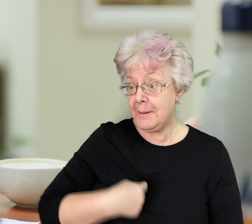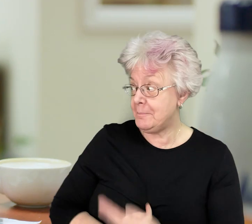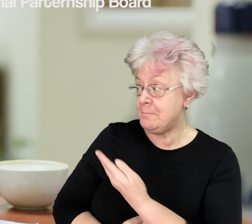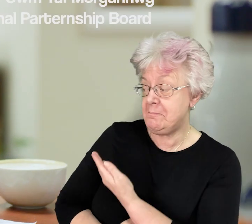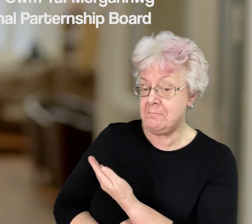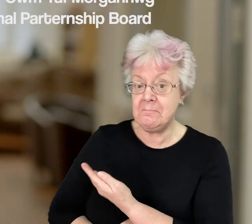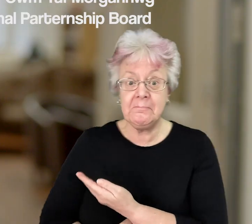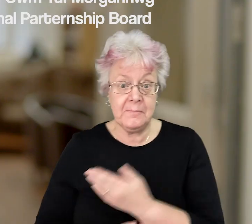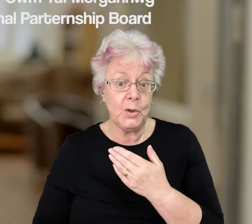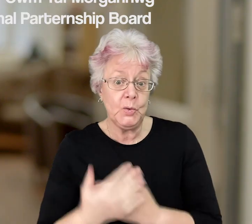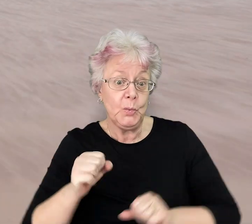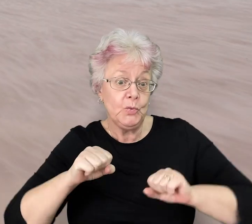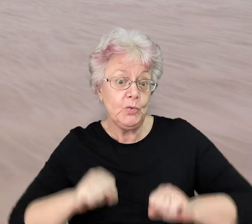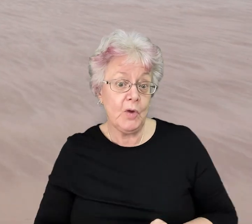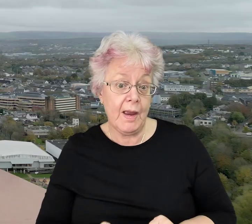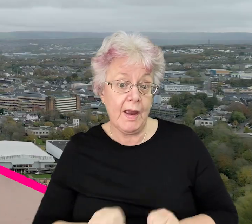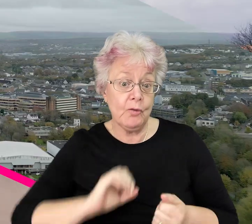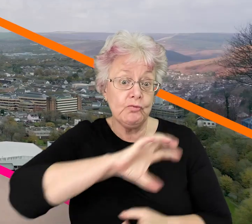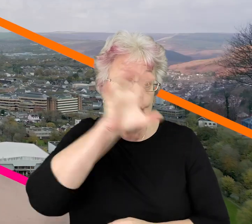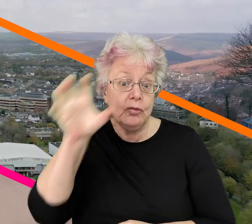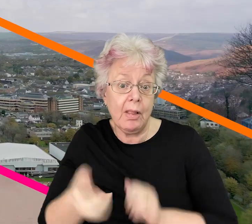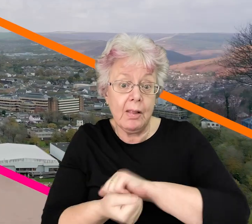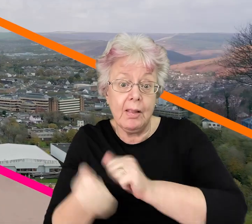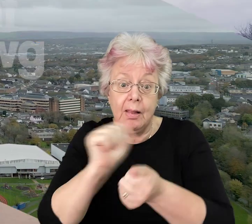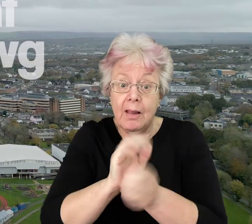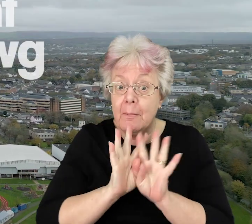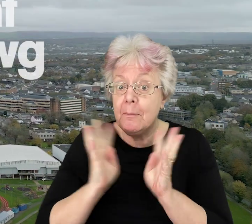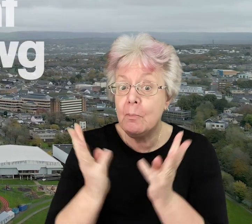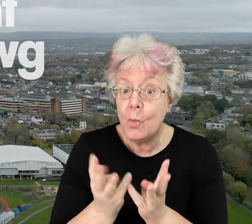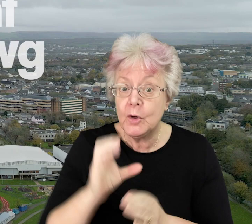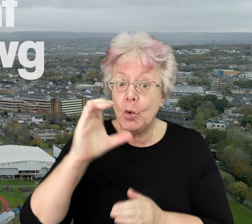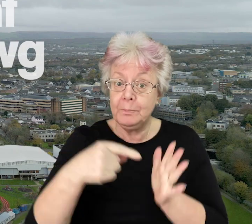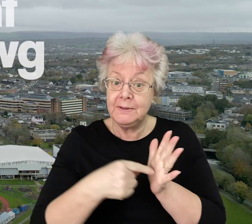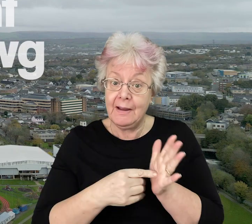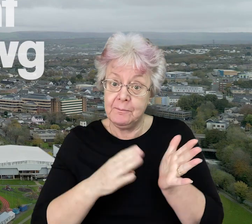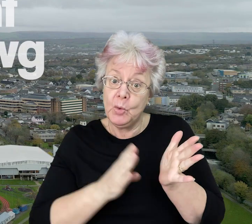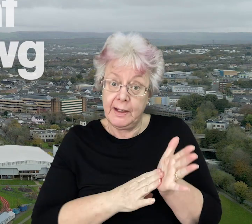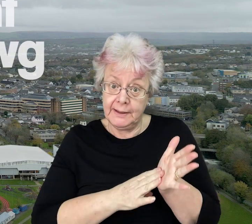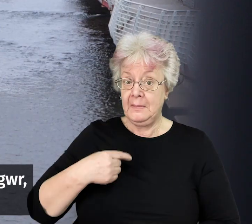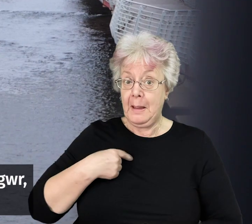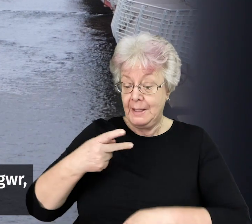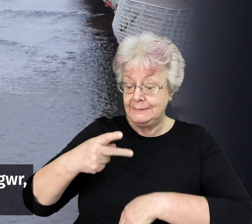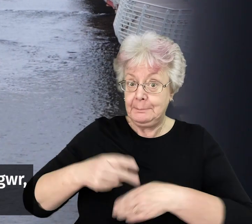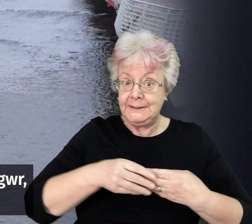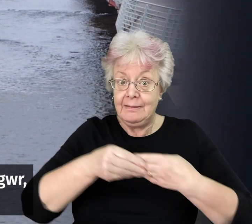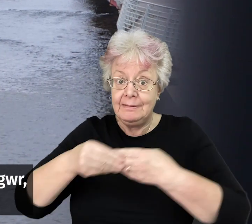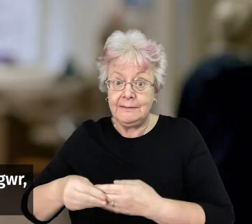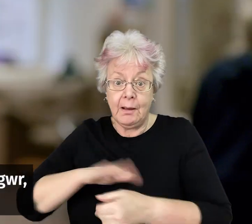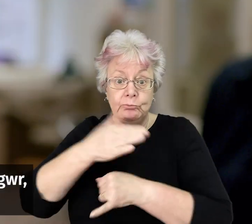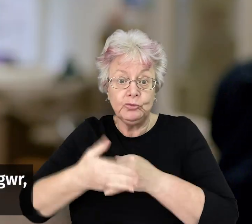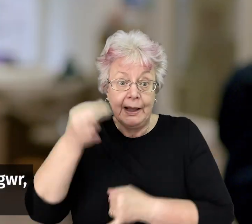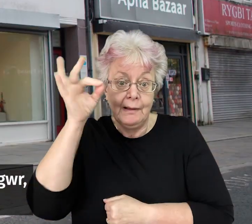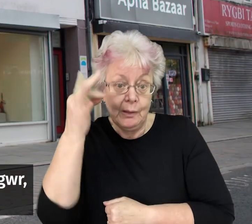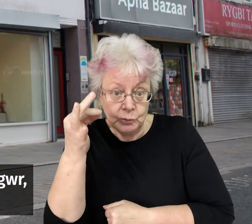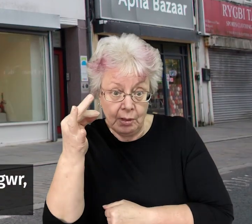My name is Jane Gebby. I'm the new chair of the Regional Partnership Board for Cumtahf Mulganog. I'm deputy leader of